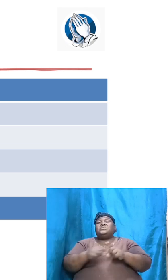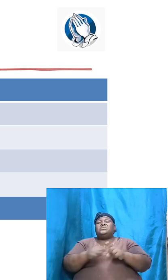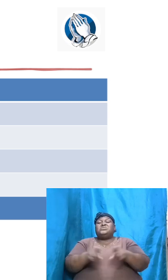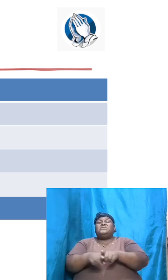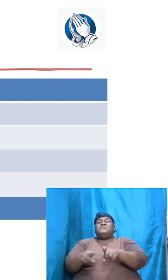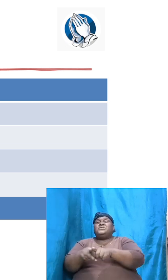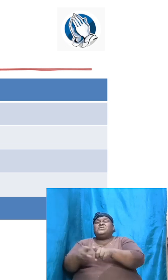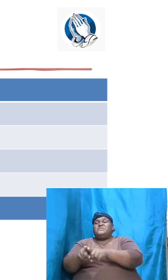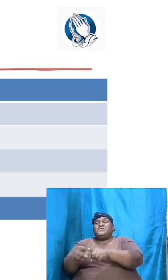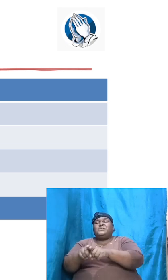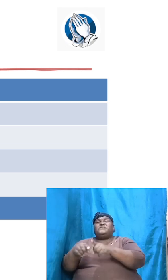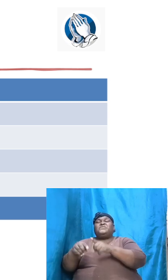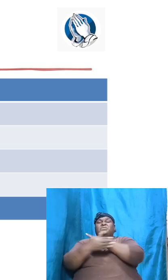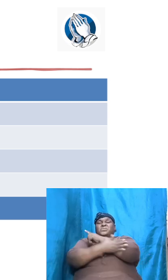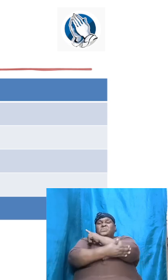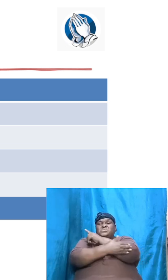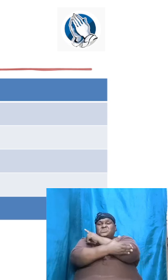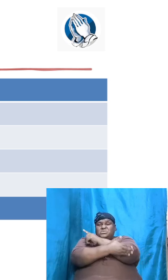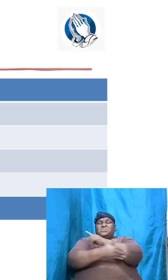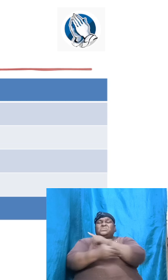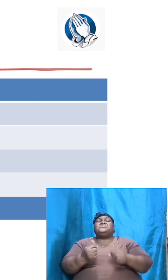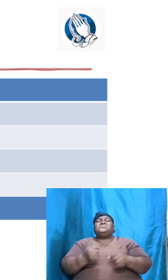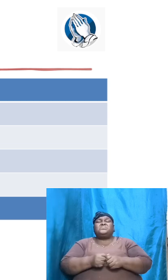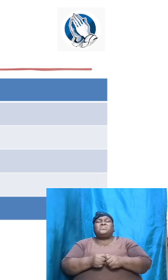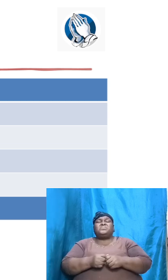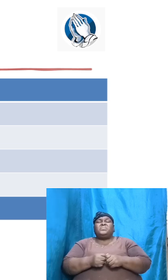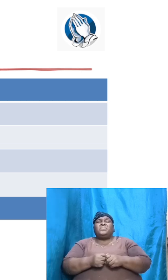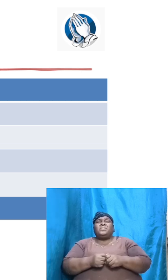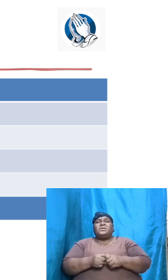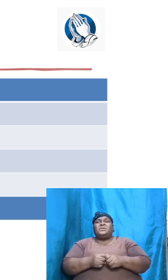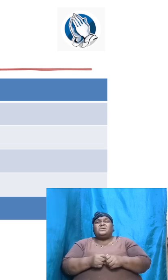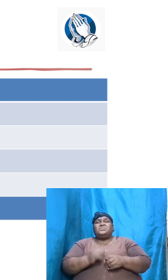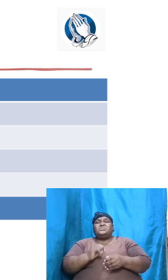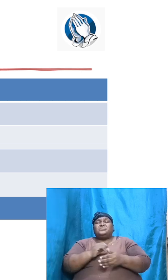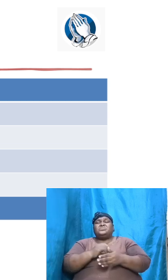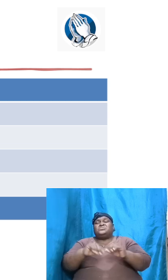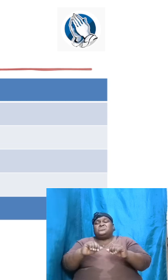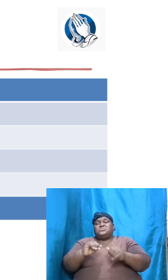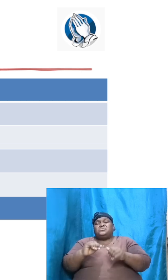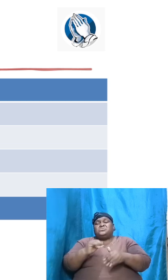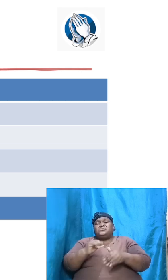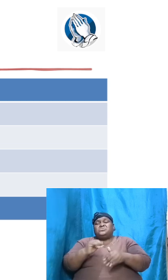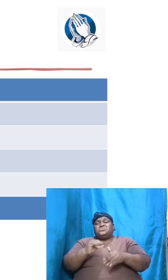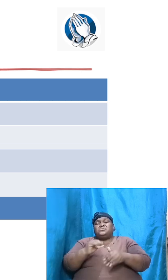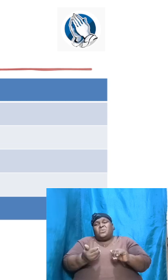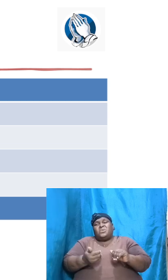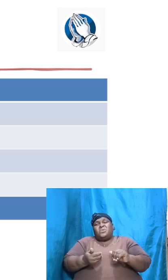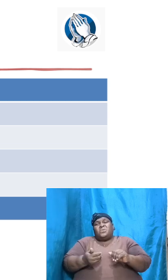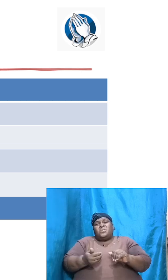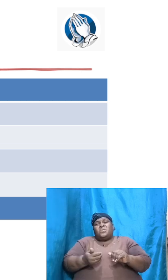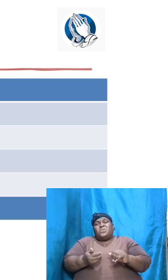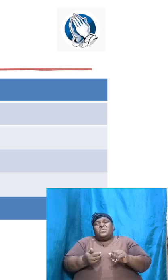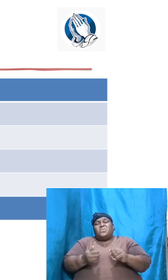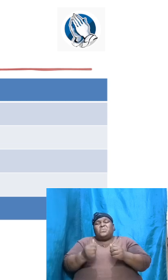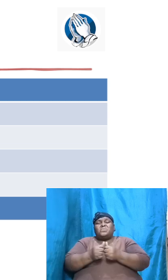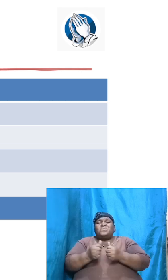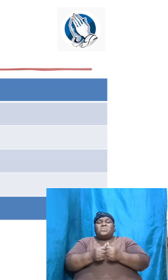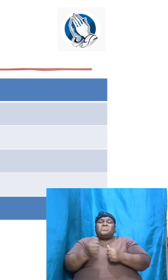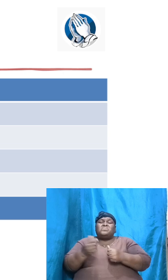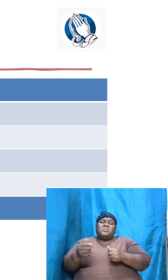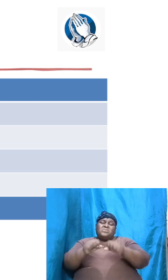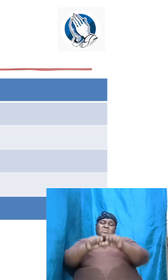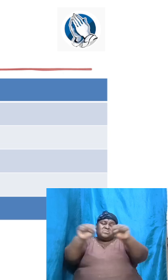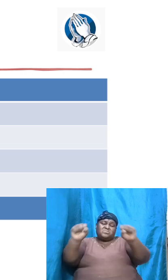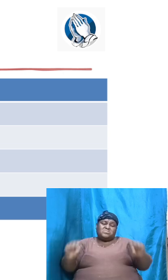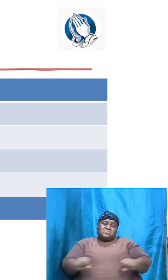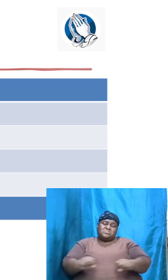The different conditions that were there somehow interacted with their system.